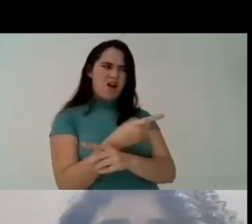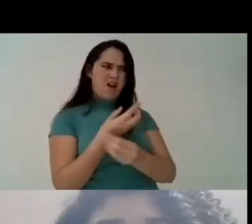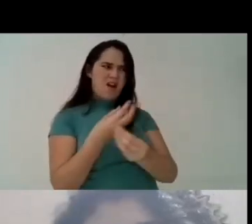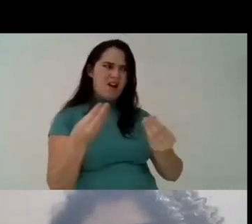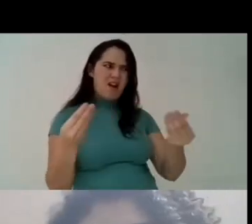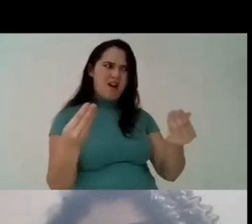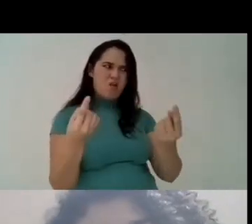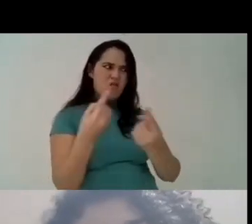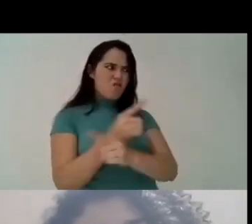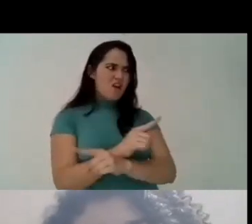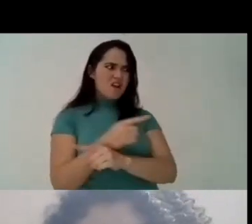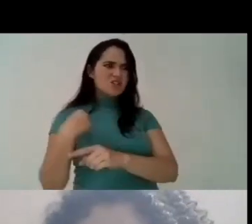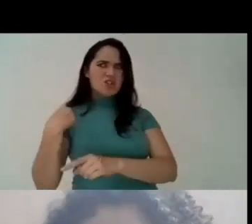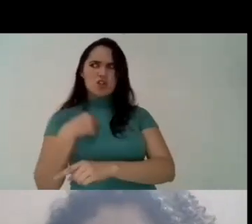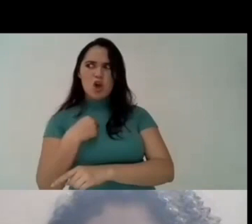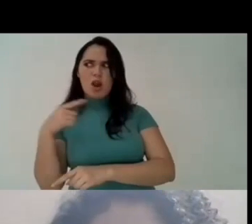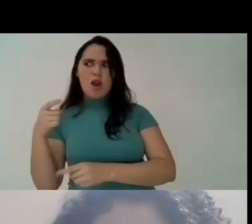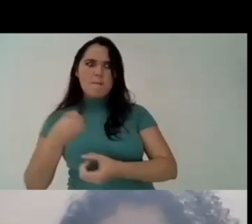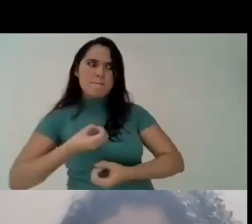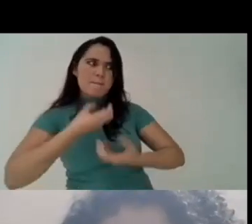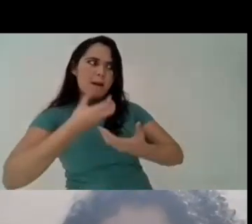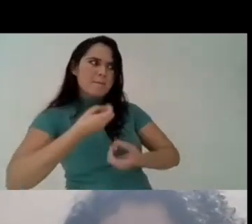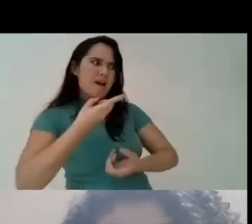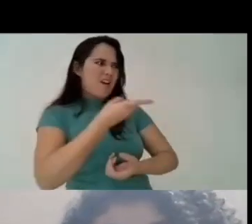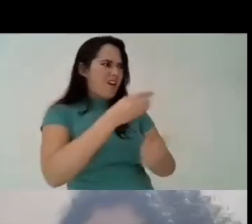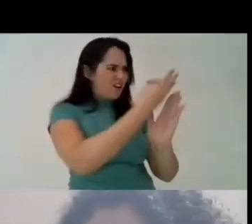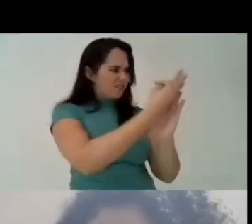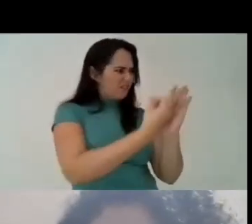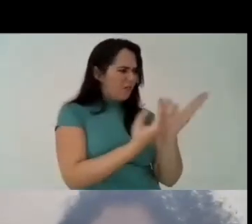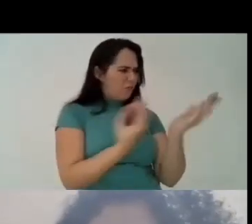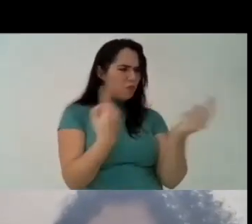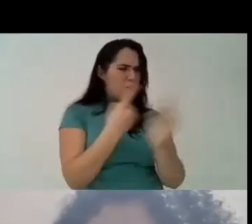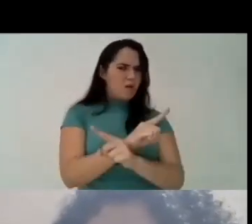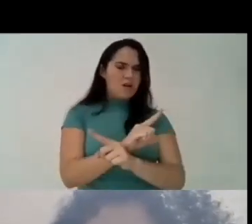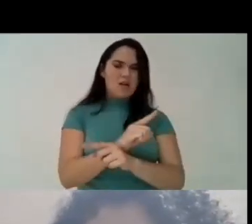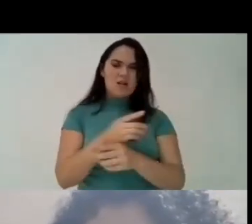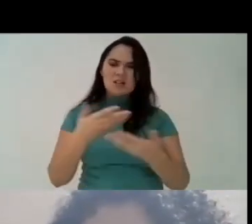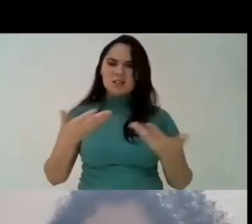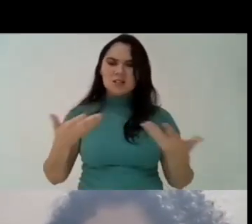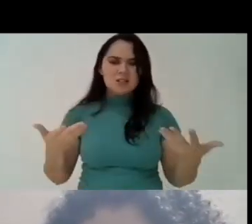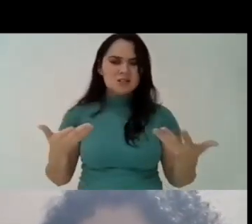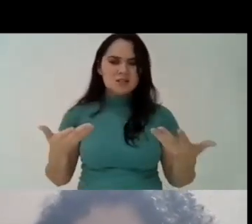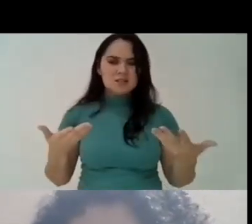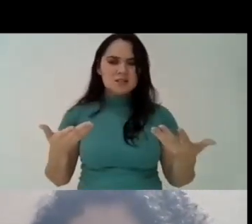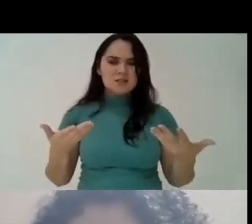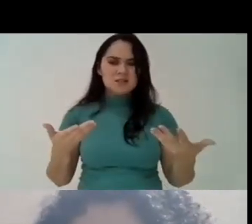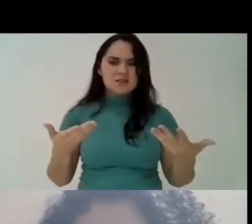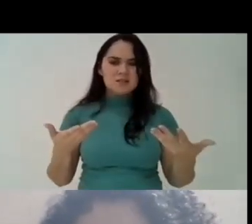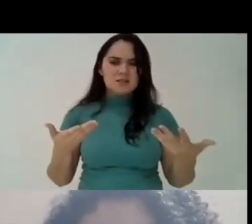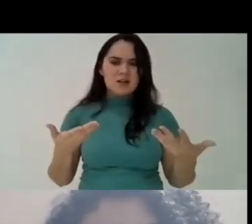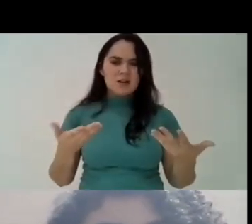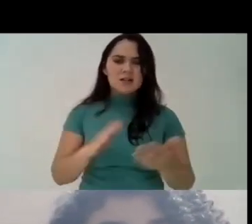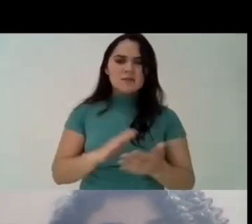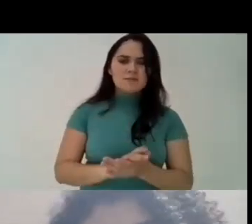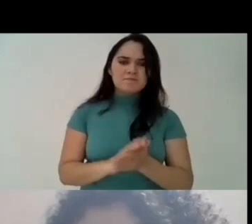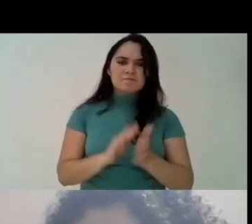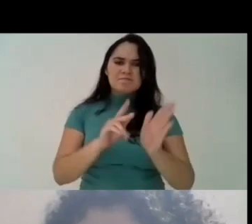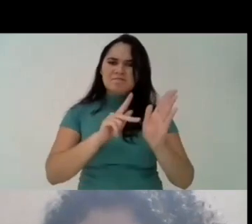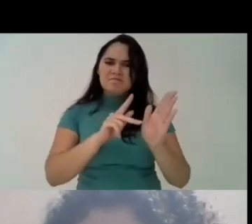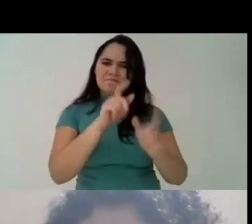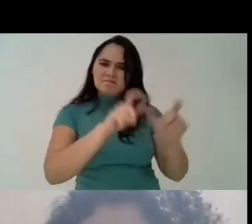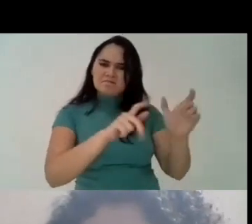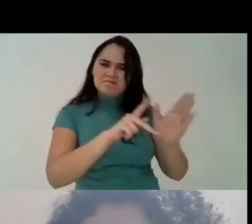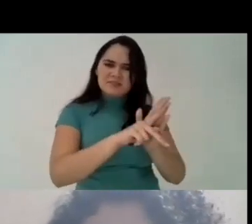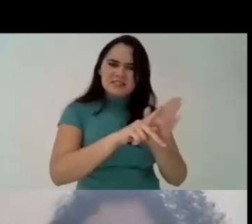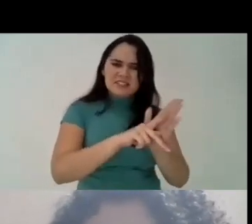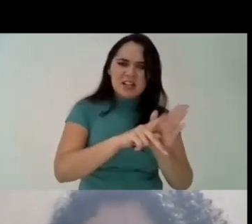our culture but we never saw the result when i came to the university i saw what they have written about us and it was completely